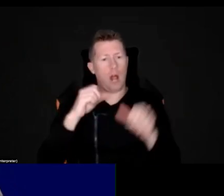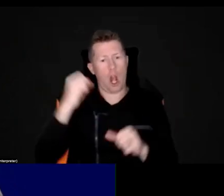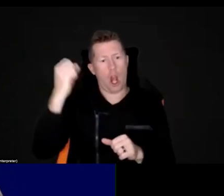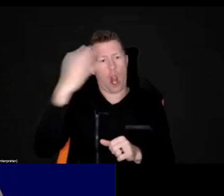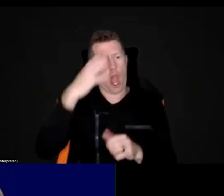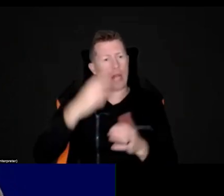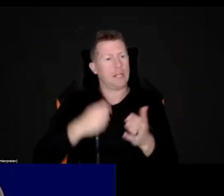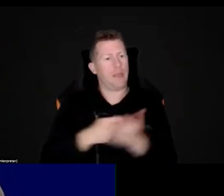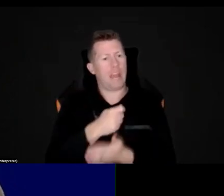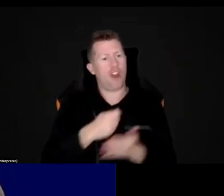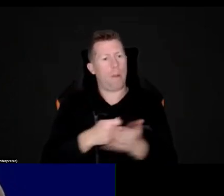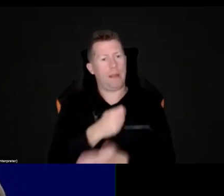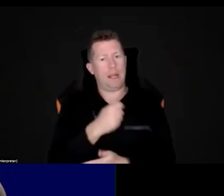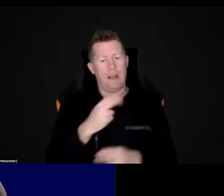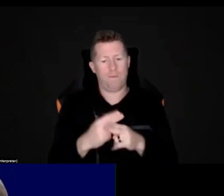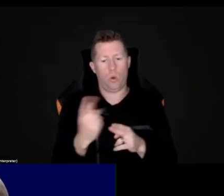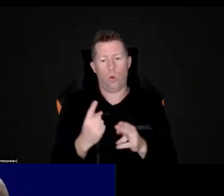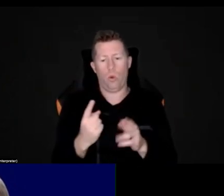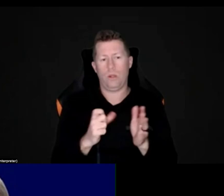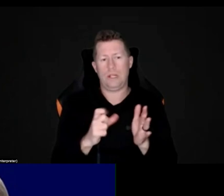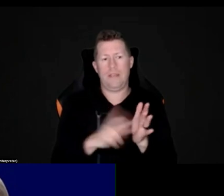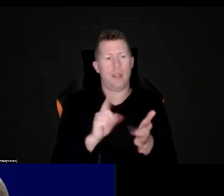for those with CVI?